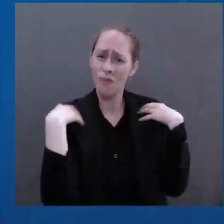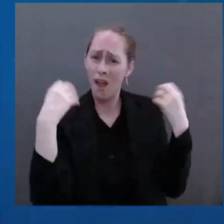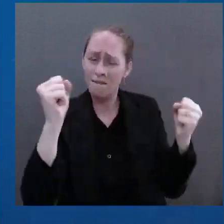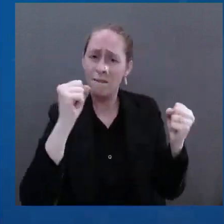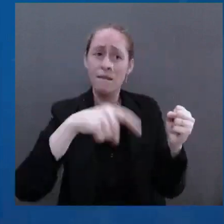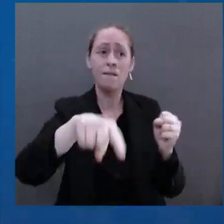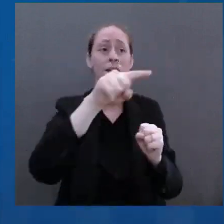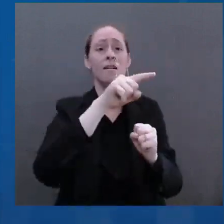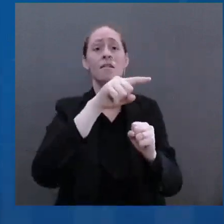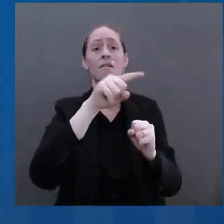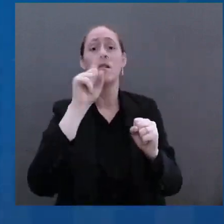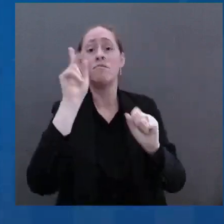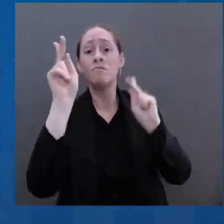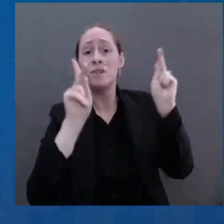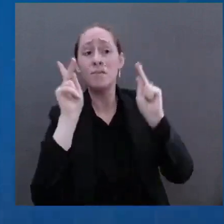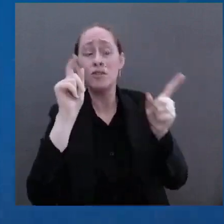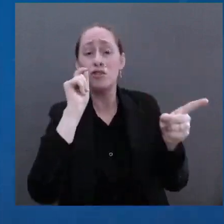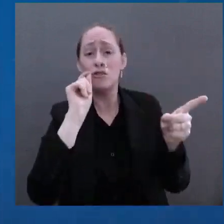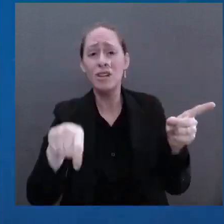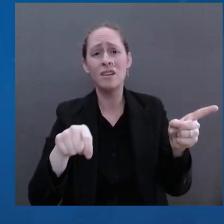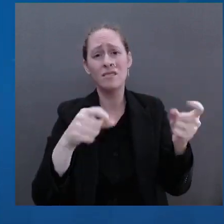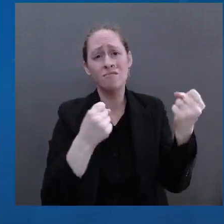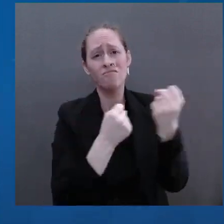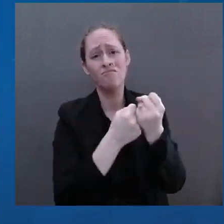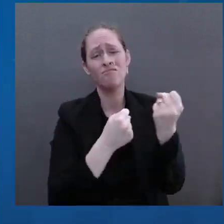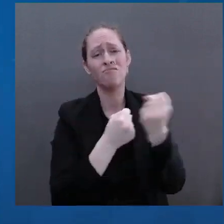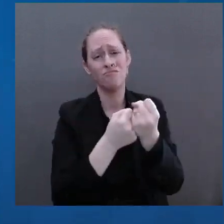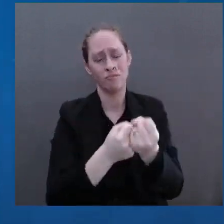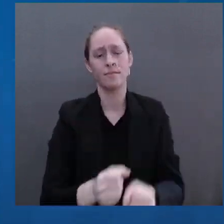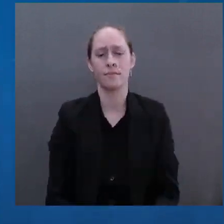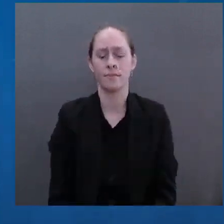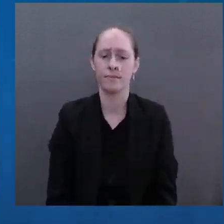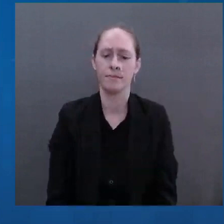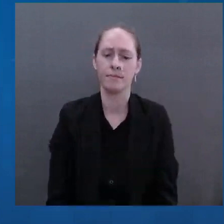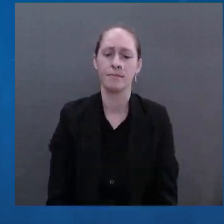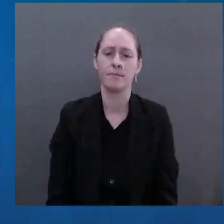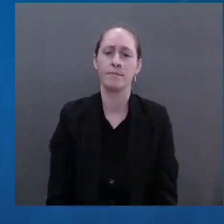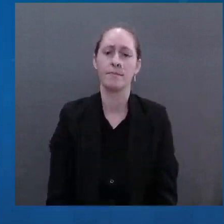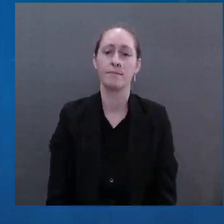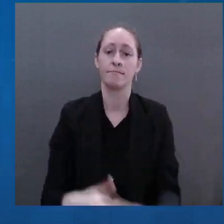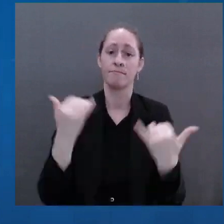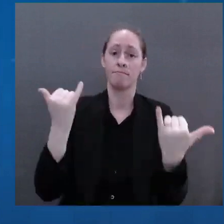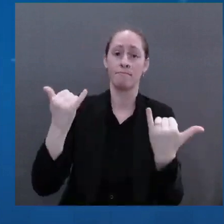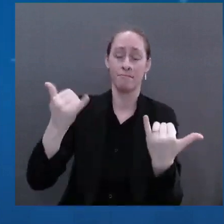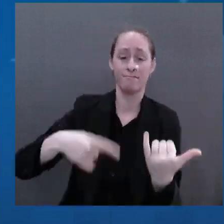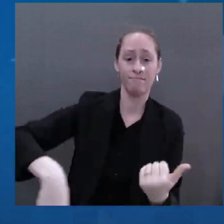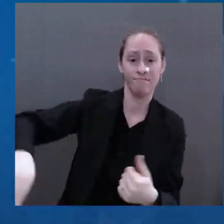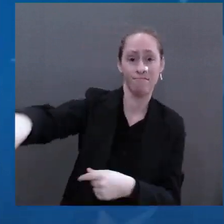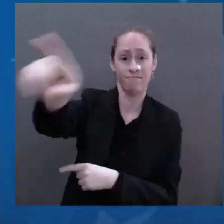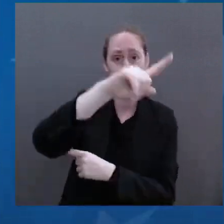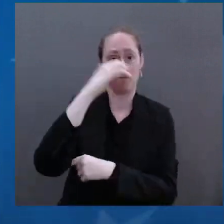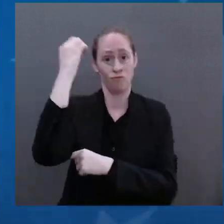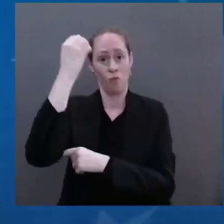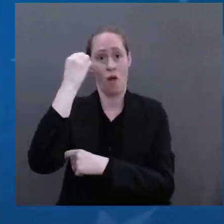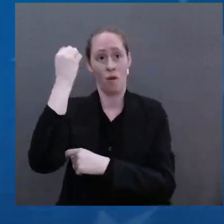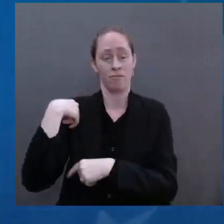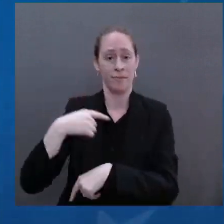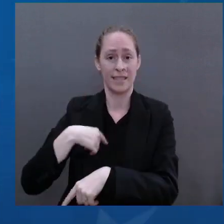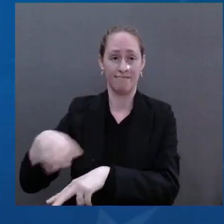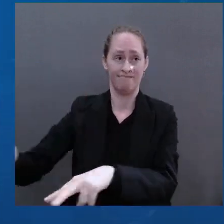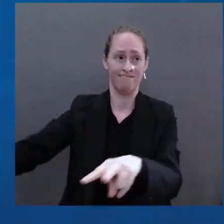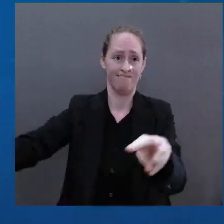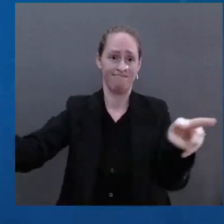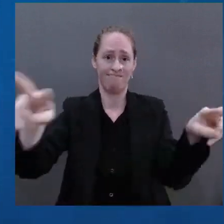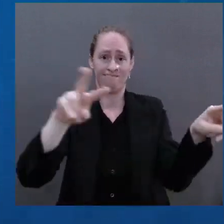battle for freedom has already made a few things crystal clear. First, Europe must end its dependence on Russian